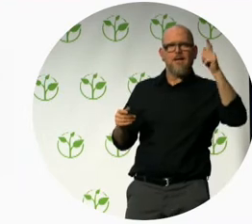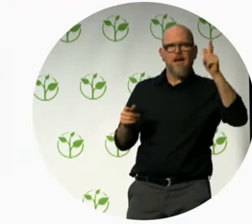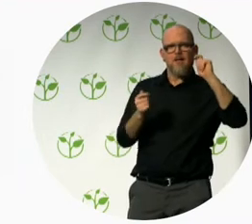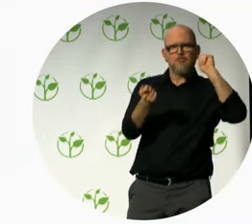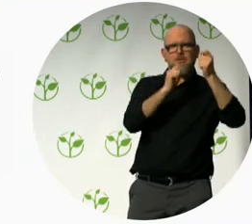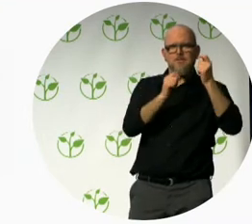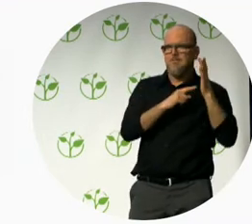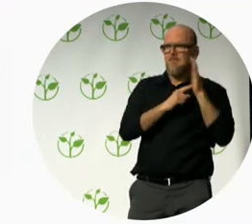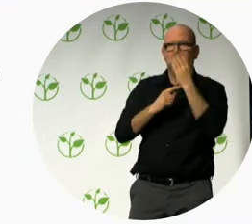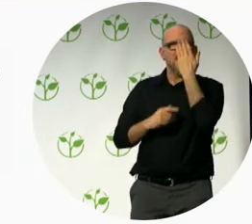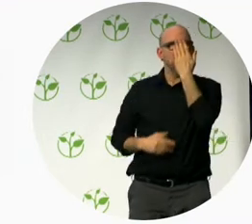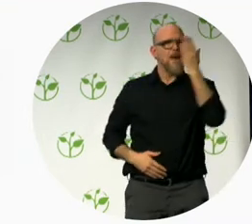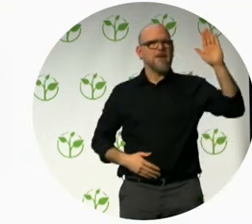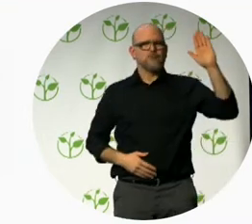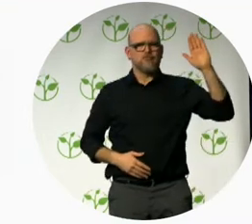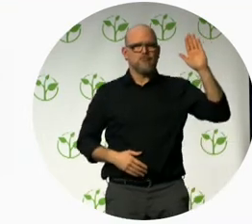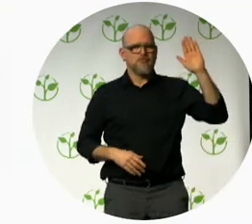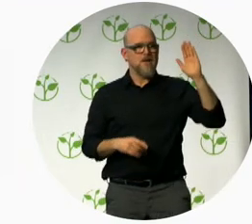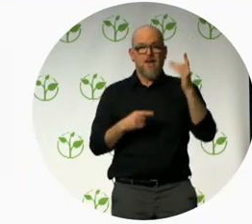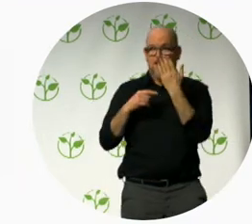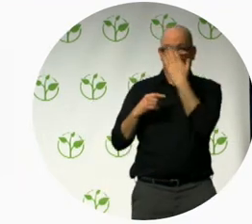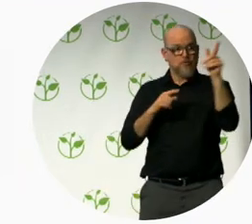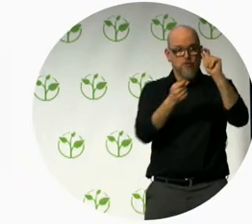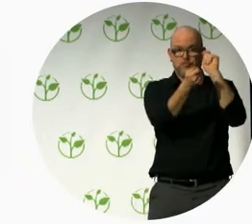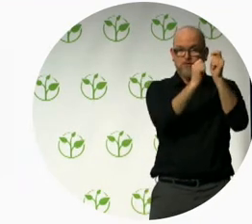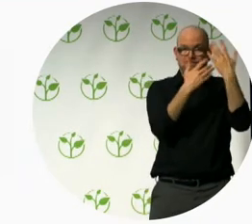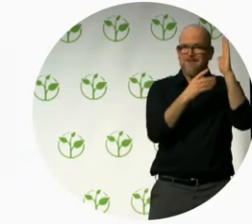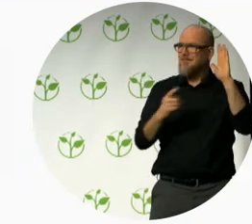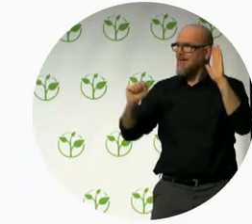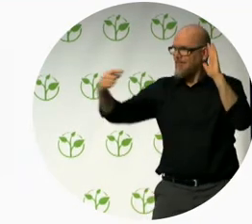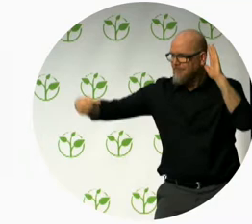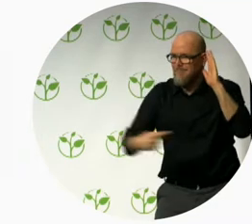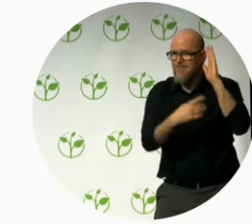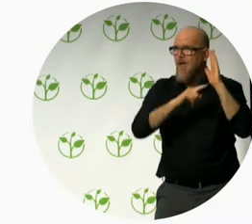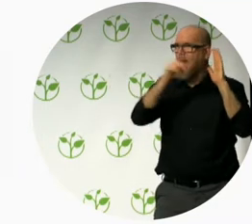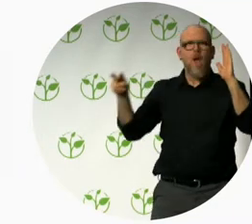corporate social responsibility and compliance with accessibility laws.